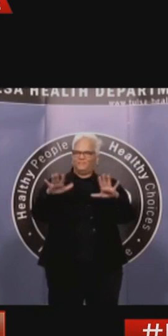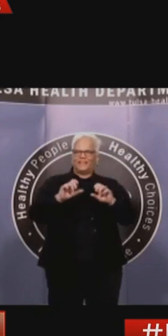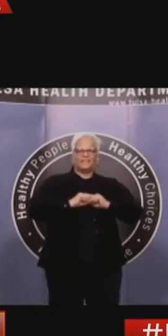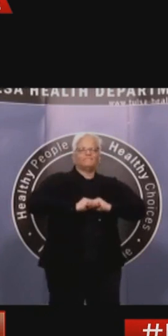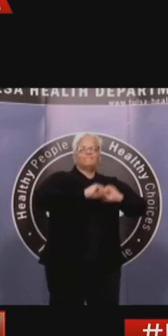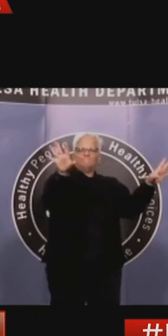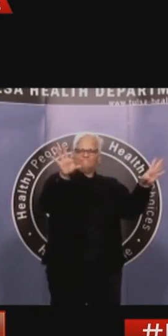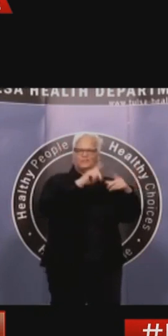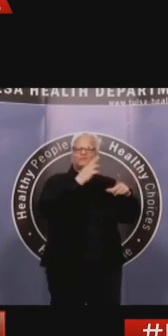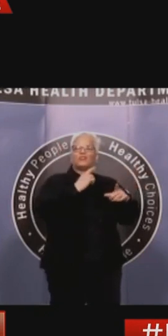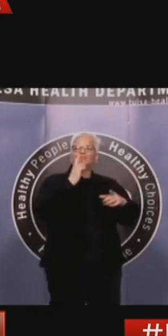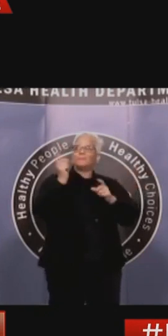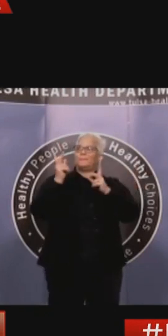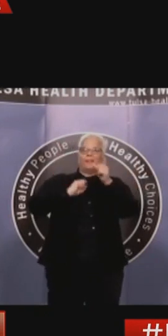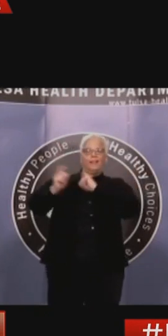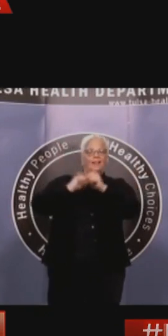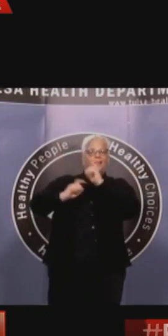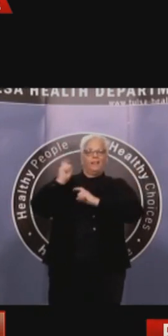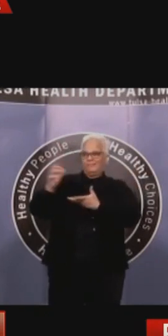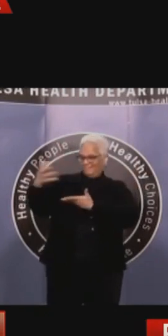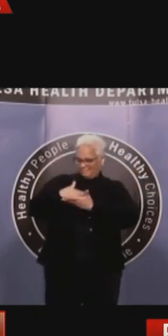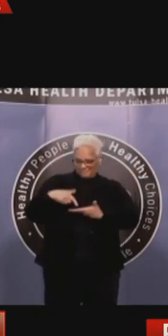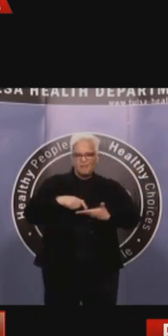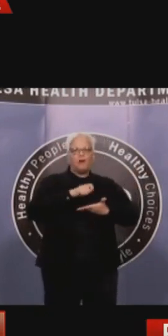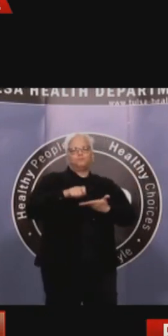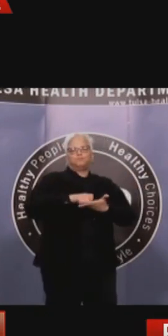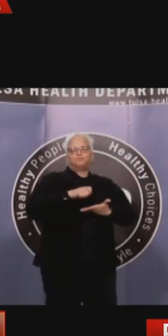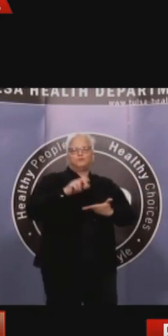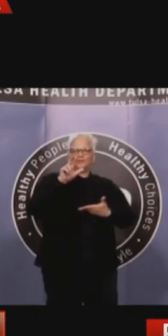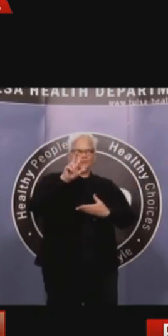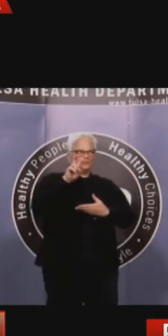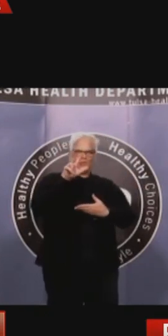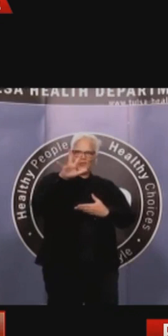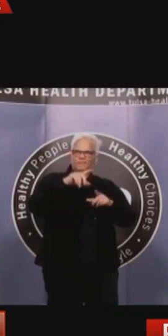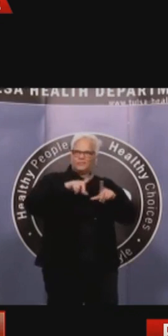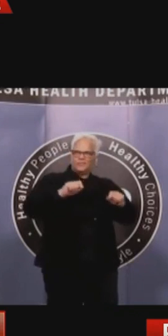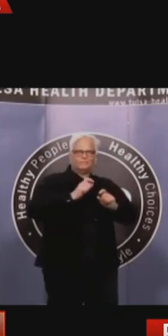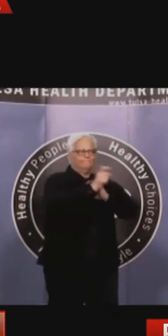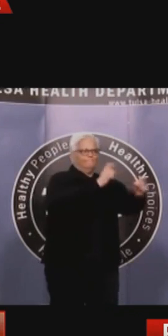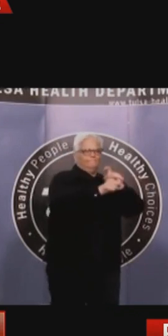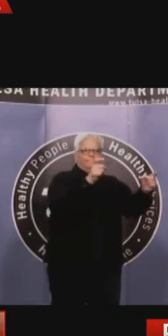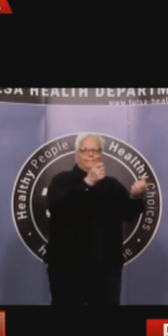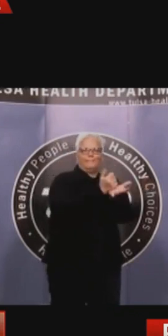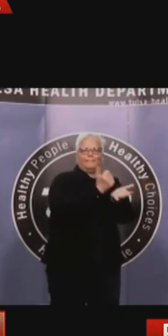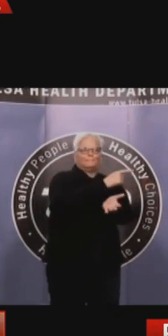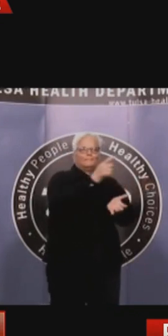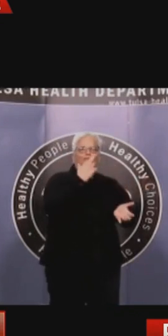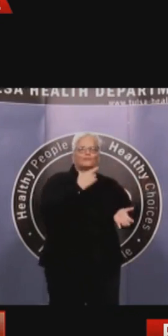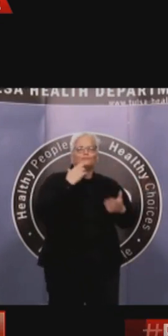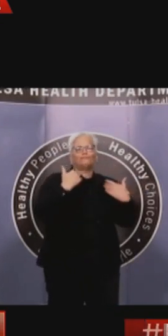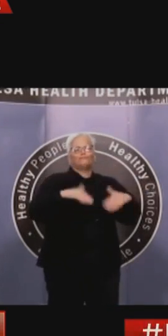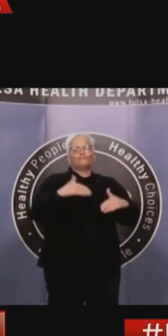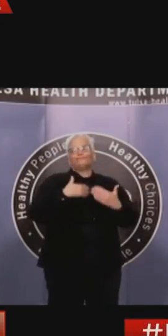can help out in any amount. And this goes directly to the members of our community who need it most, and it's really, really easy.